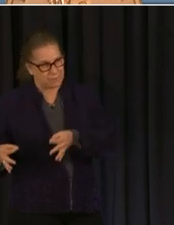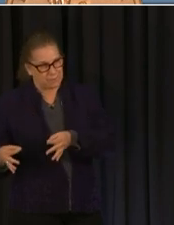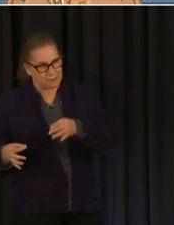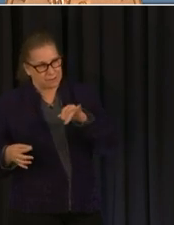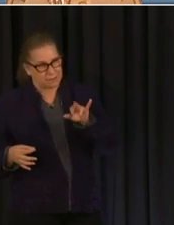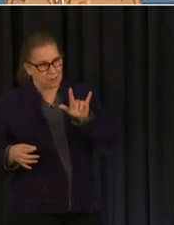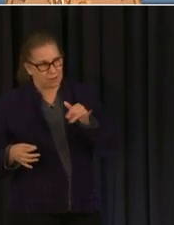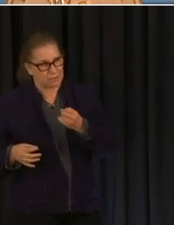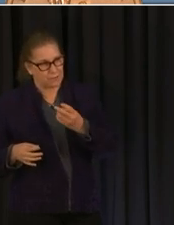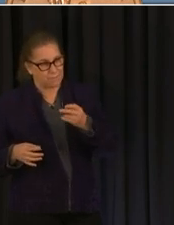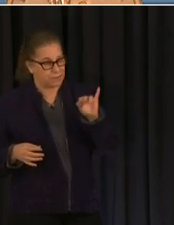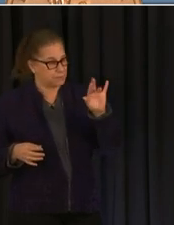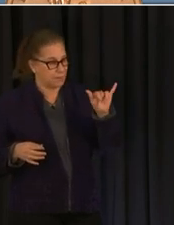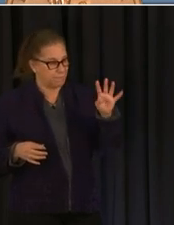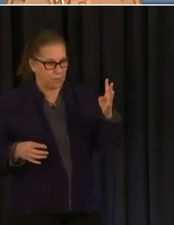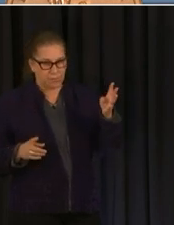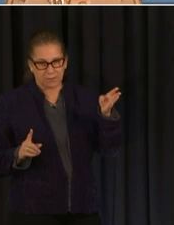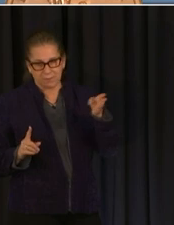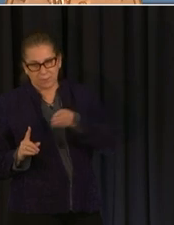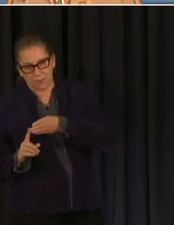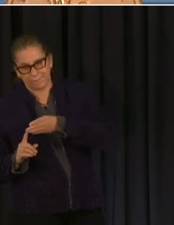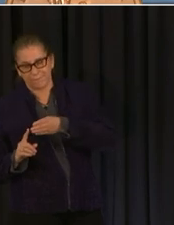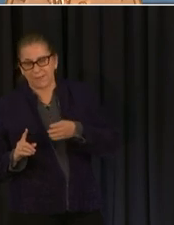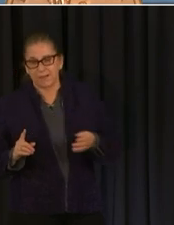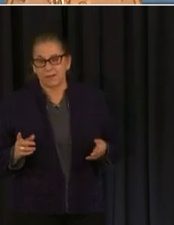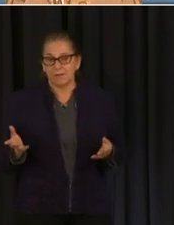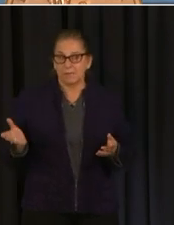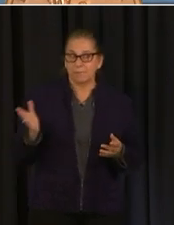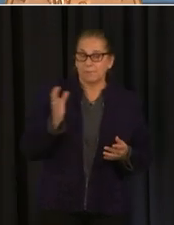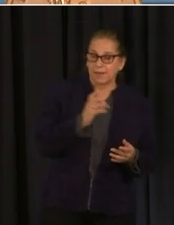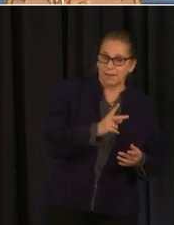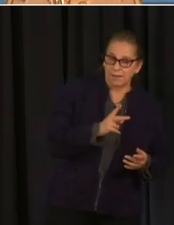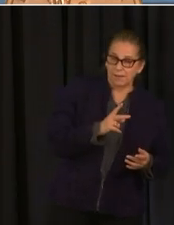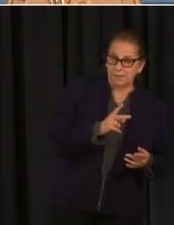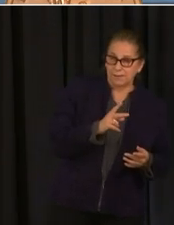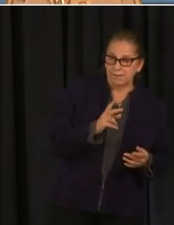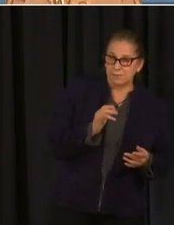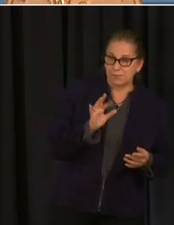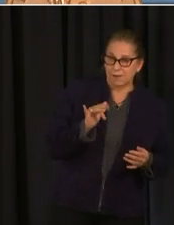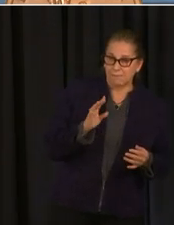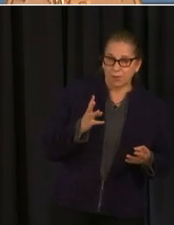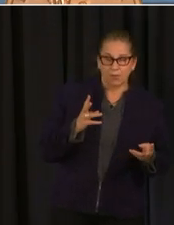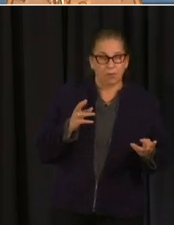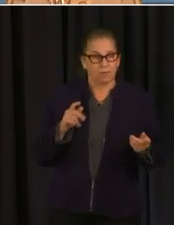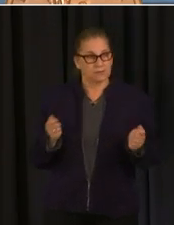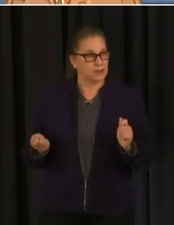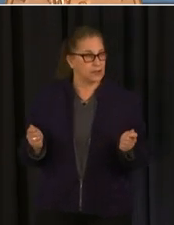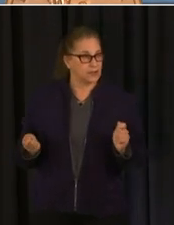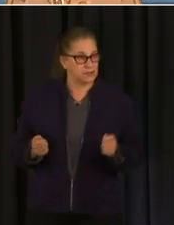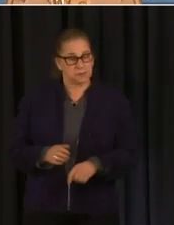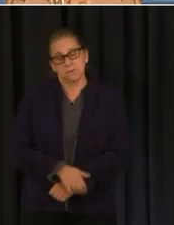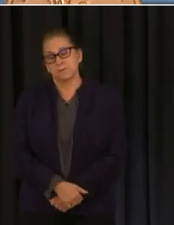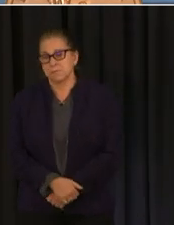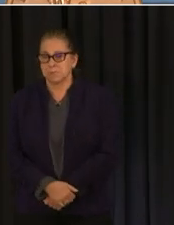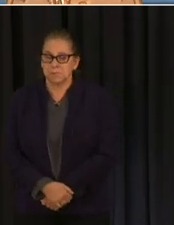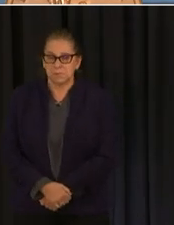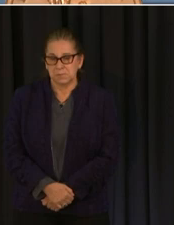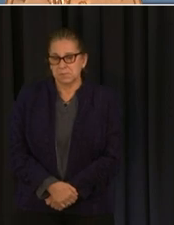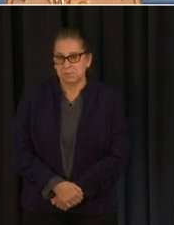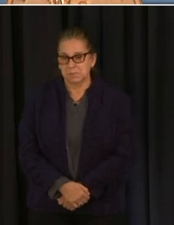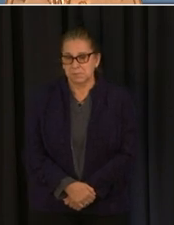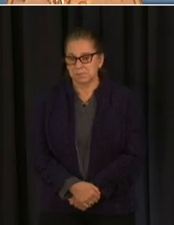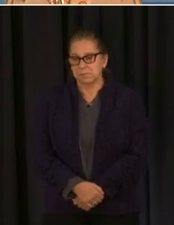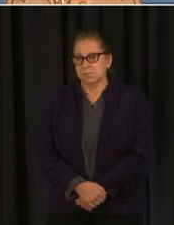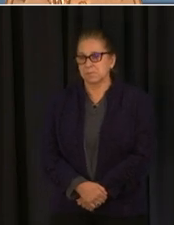variant or do you feel dc has control over the virus at this point with vaccinations and with the metrics you cited okay so